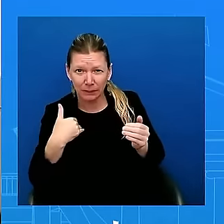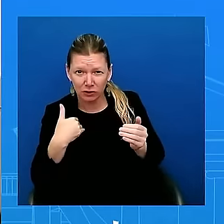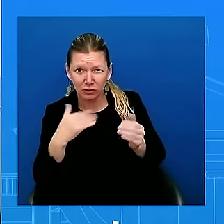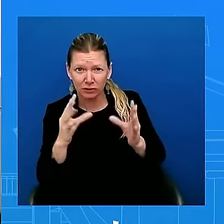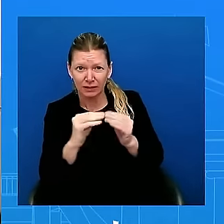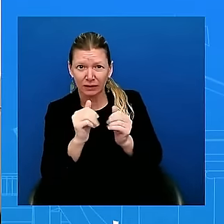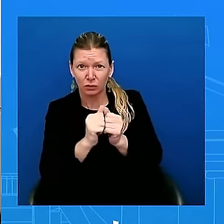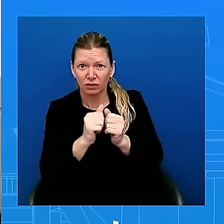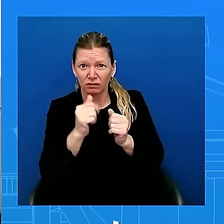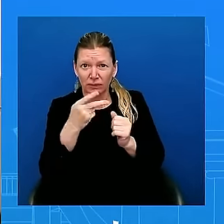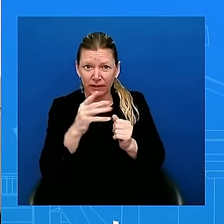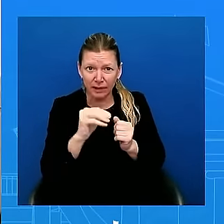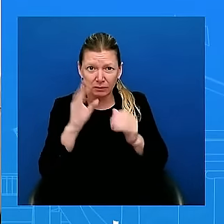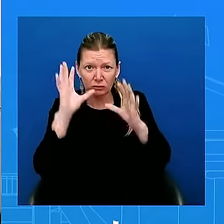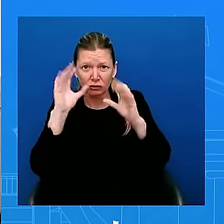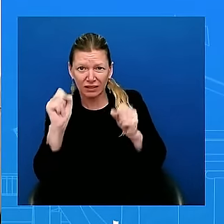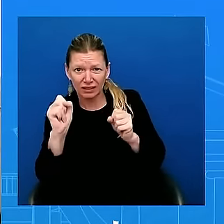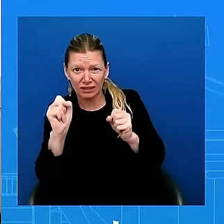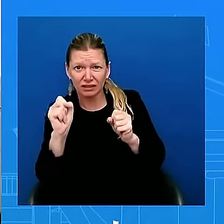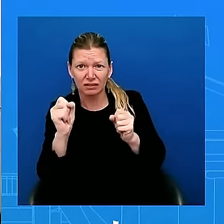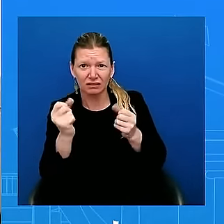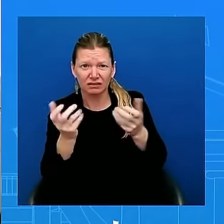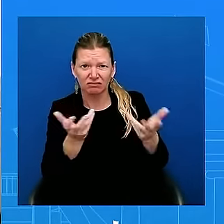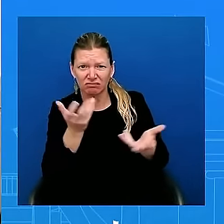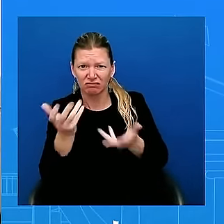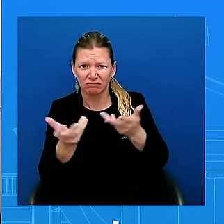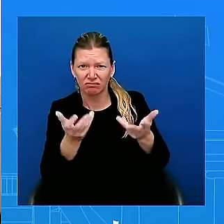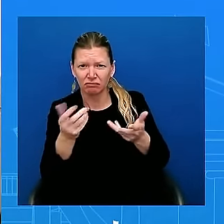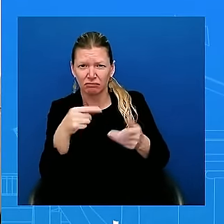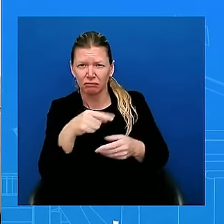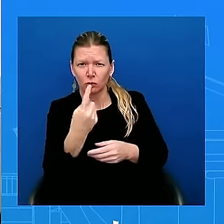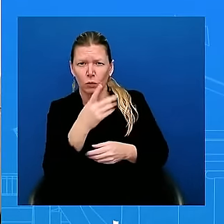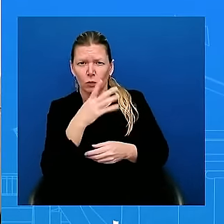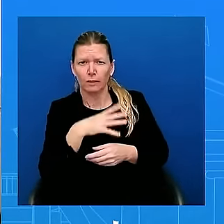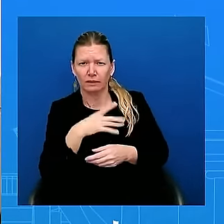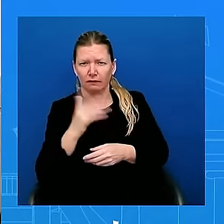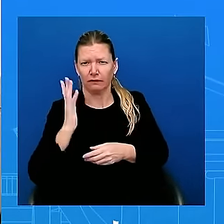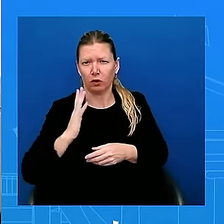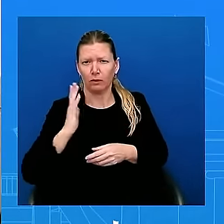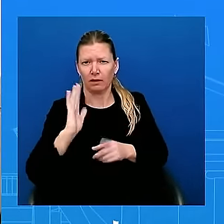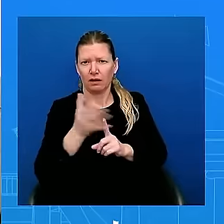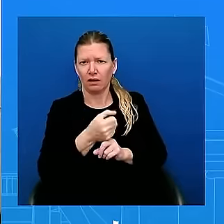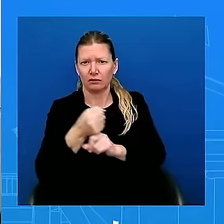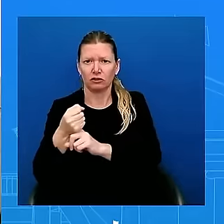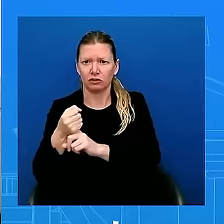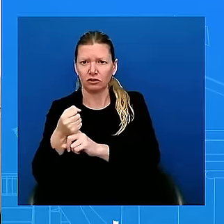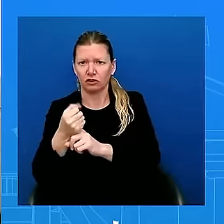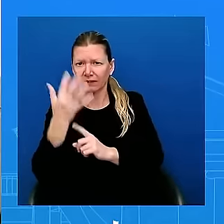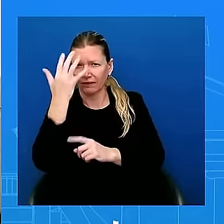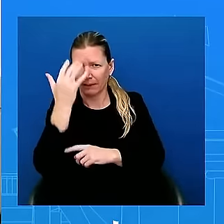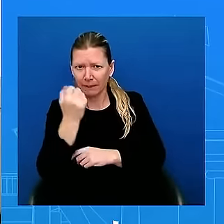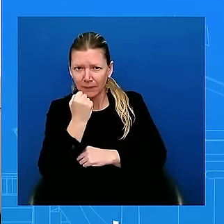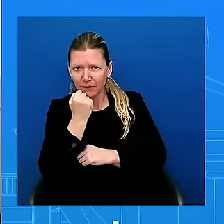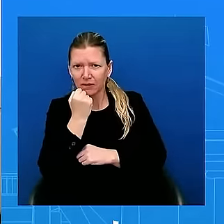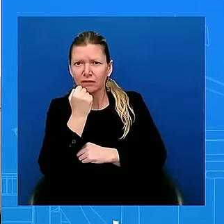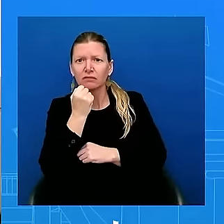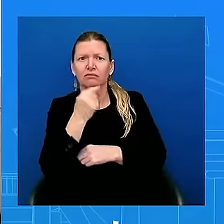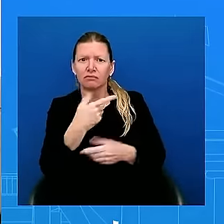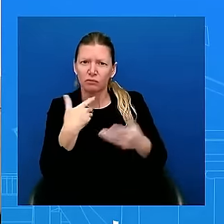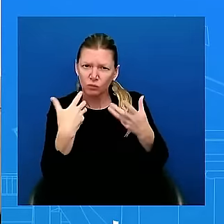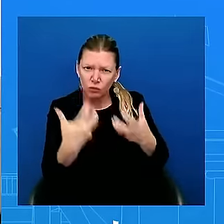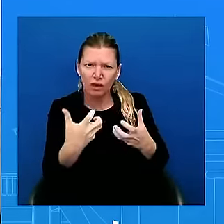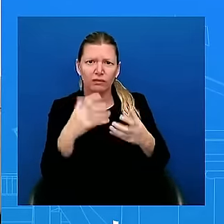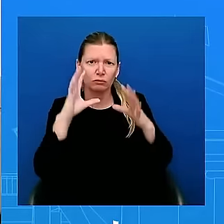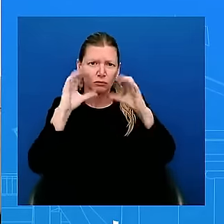Biden if Bibi is not able or willing to agree to the ceasefire and hostage deal to bring the Americans home. Is there anything more that President Biden